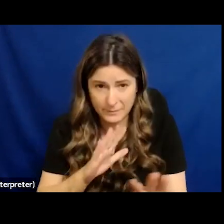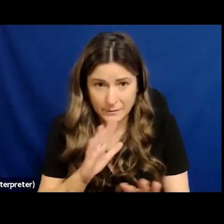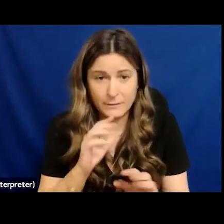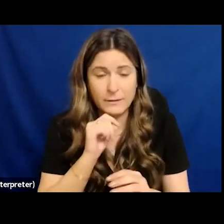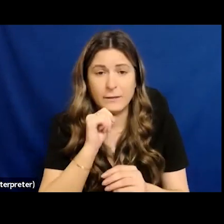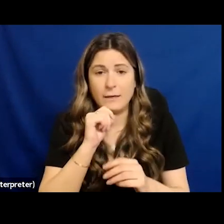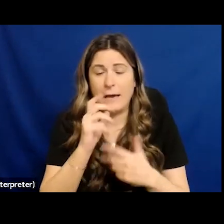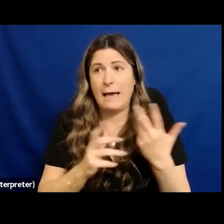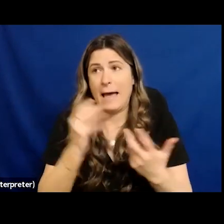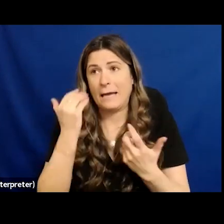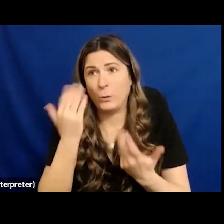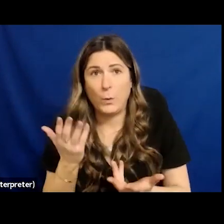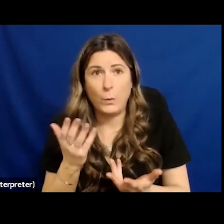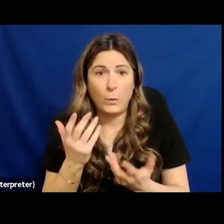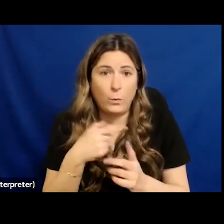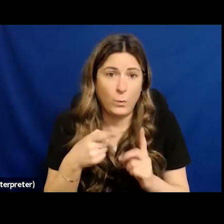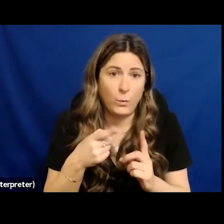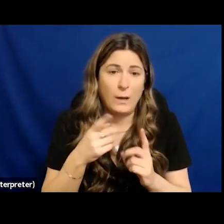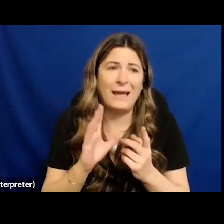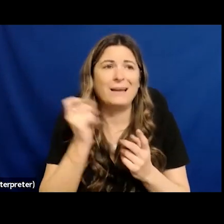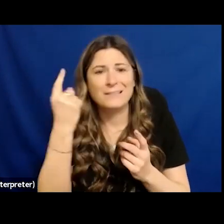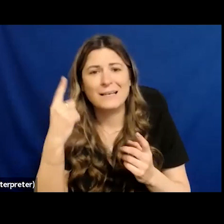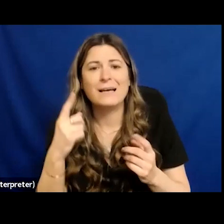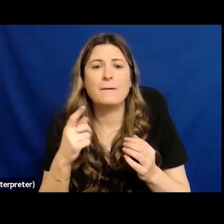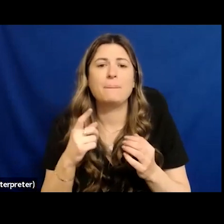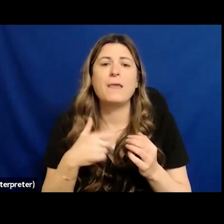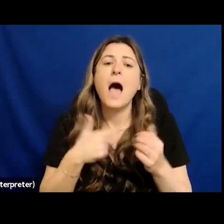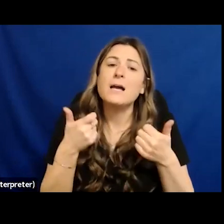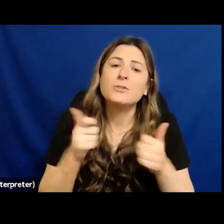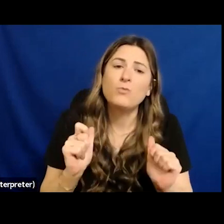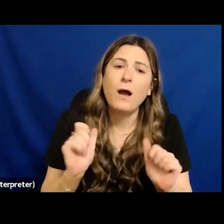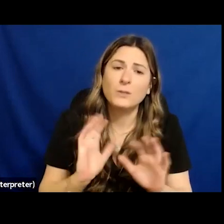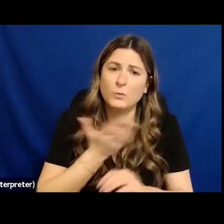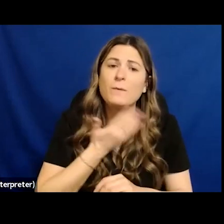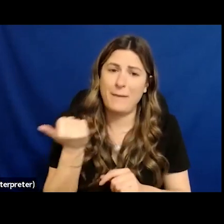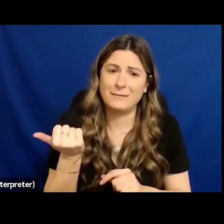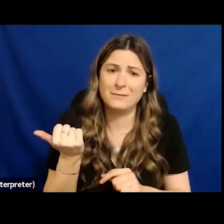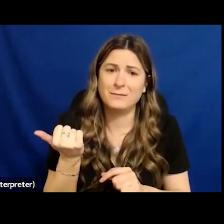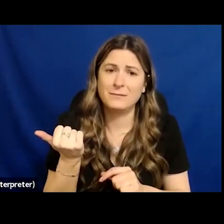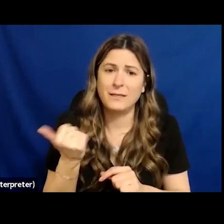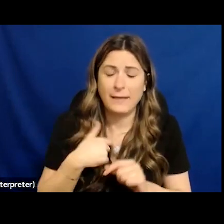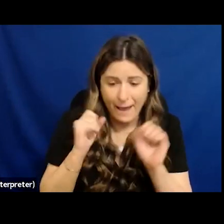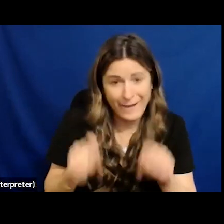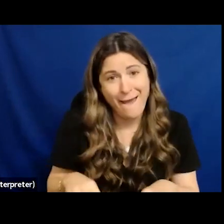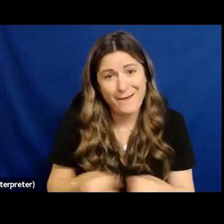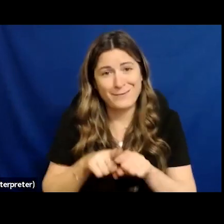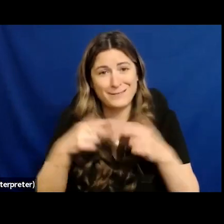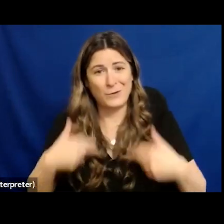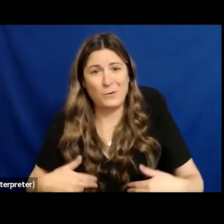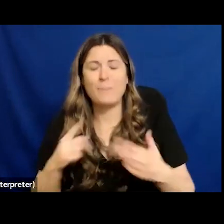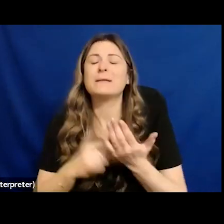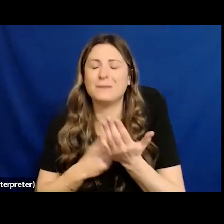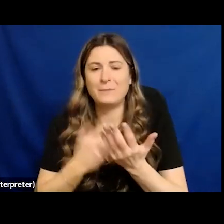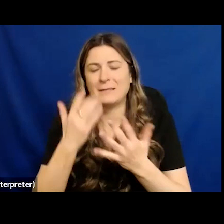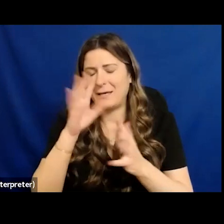try to be a good human being and I get confused sometimes by attaching um you know pronouns and I